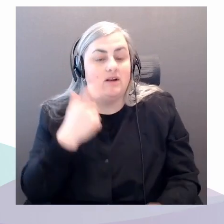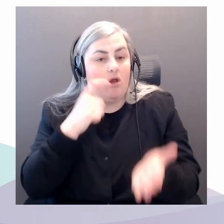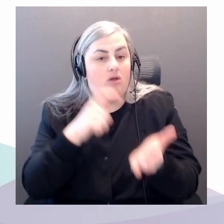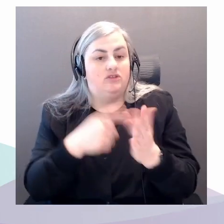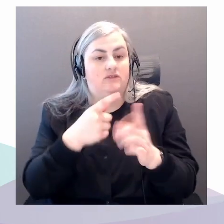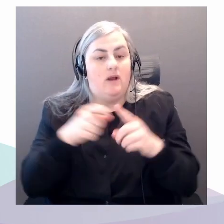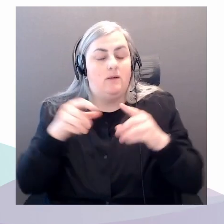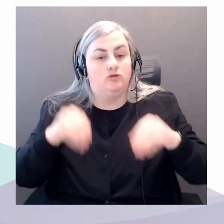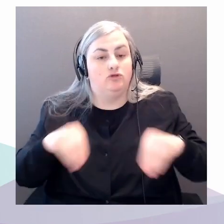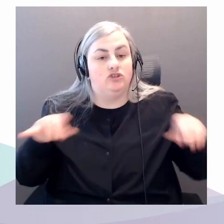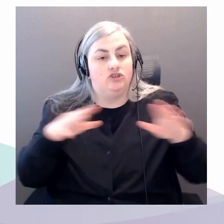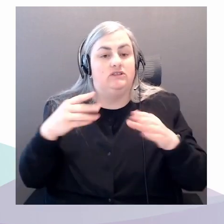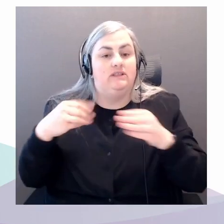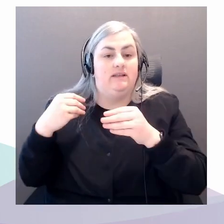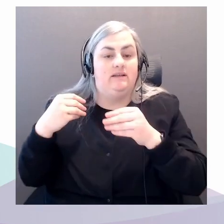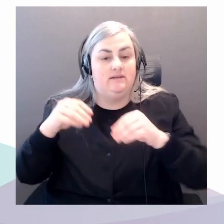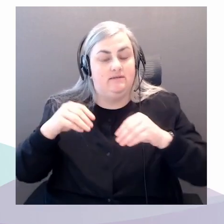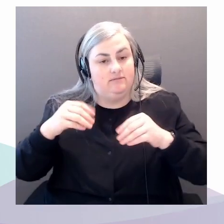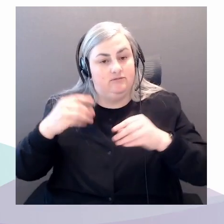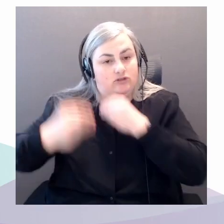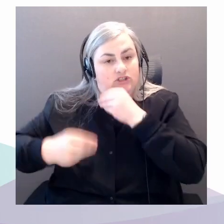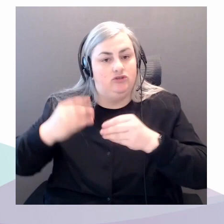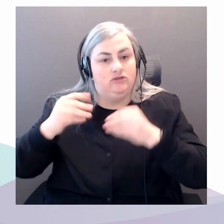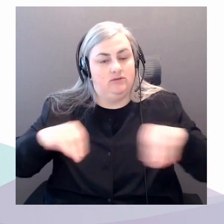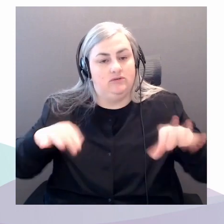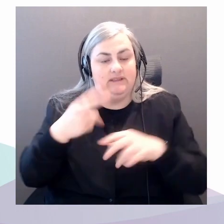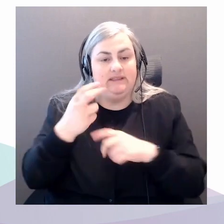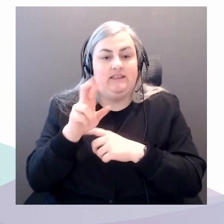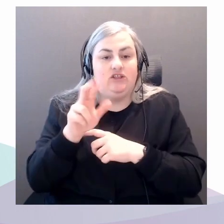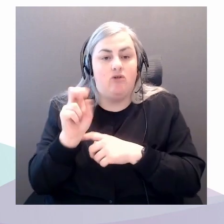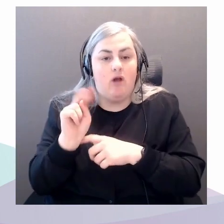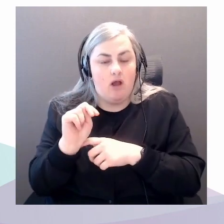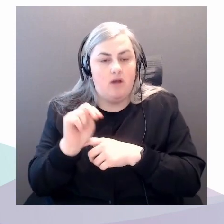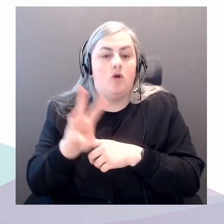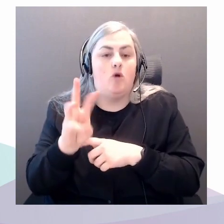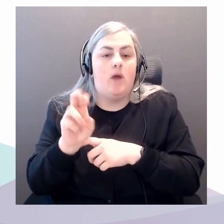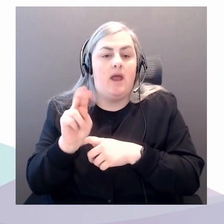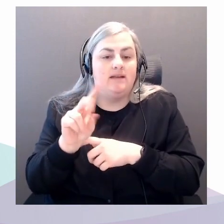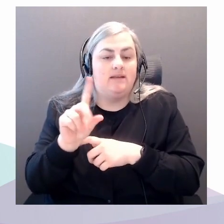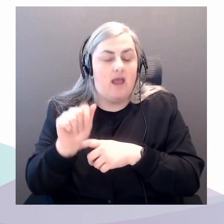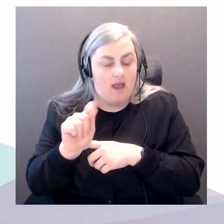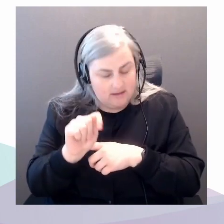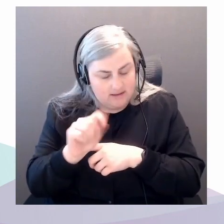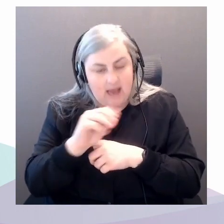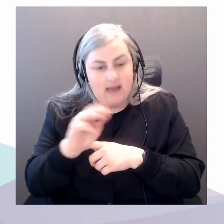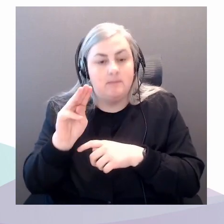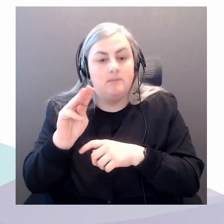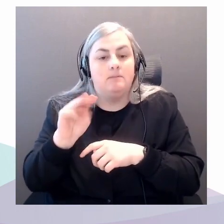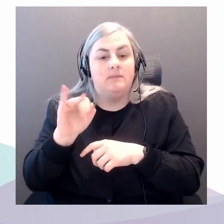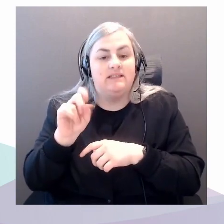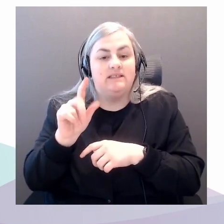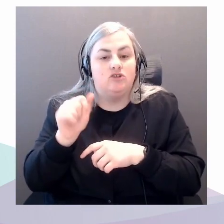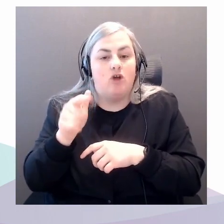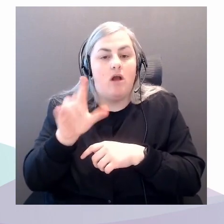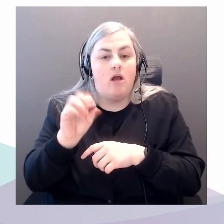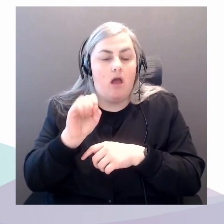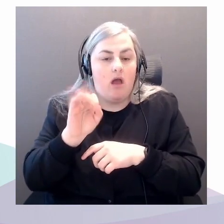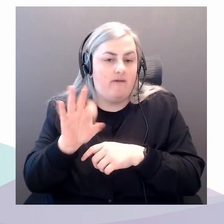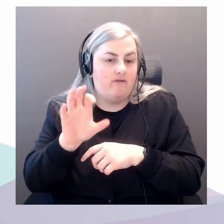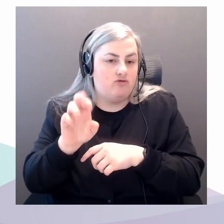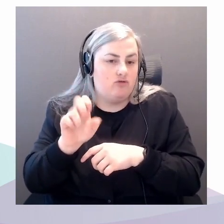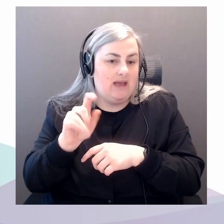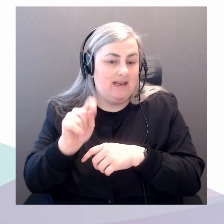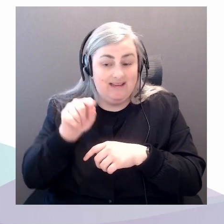Wendat, the Seneca, and the Mississaugas of the Credit. This land is still the home to many indigenous people from across Turtle